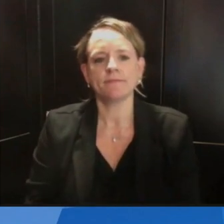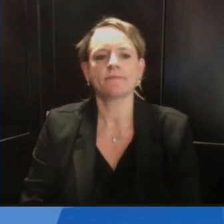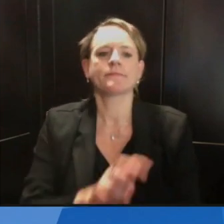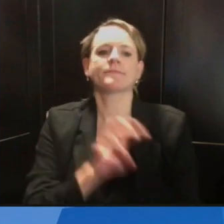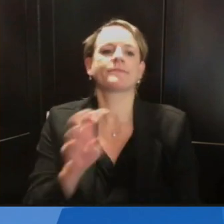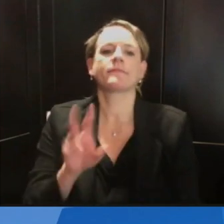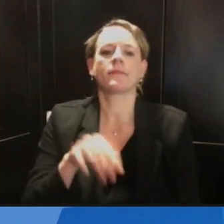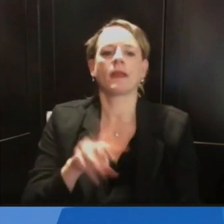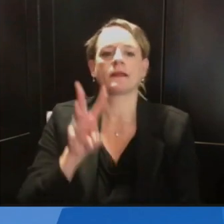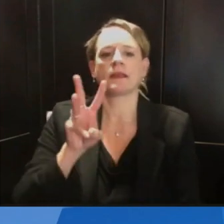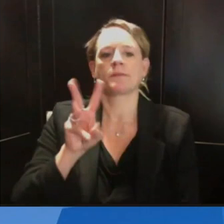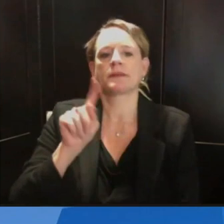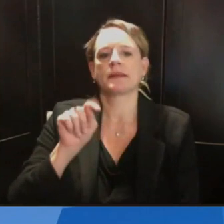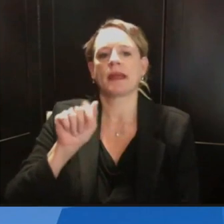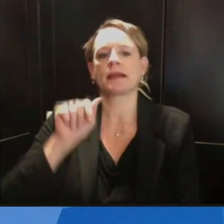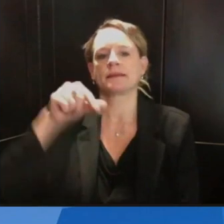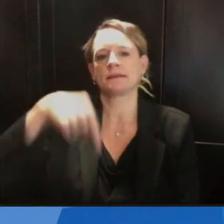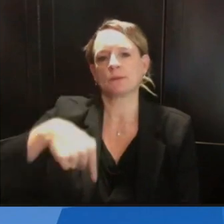Casey.